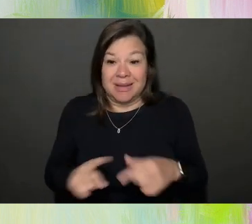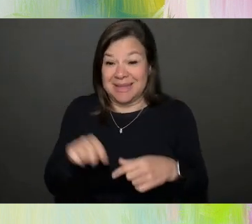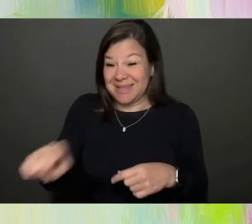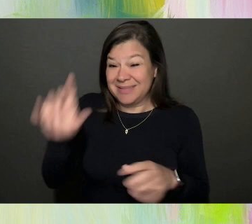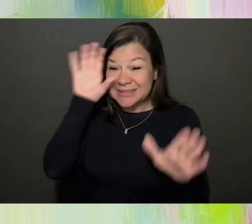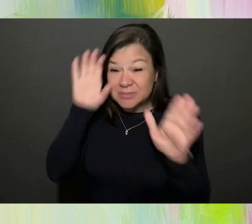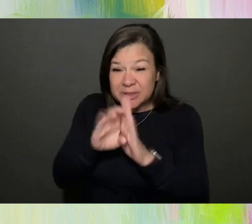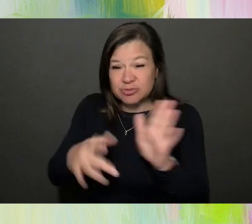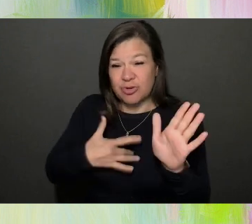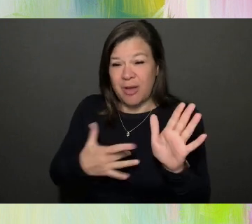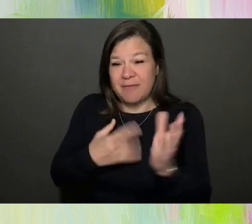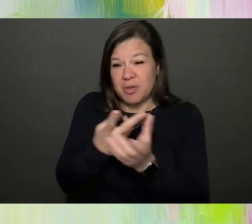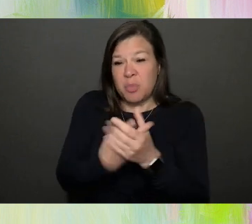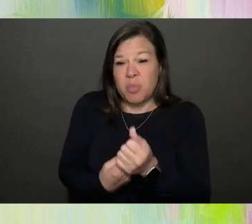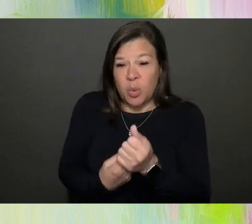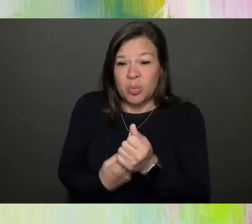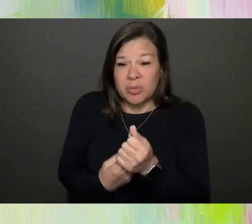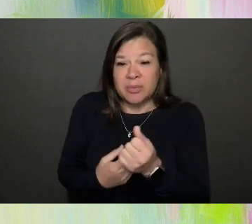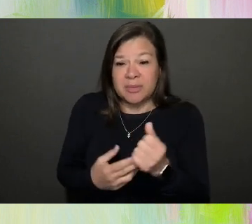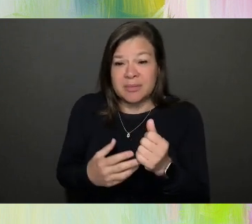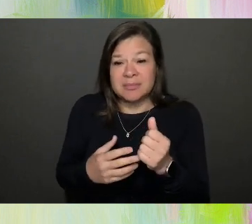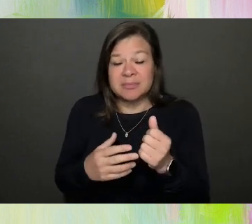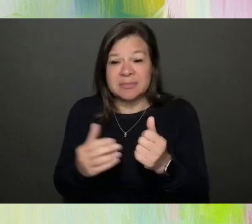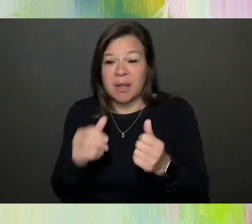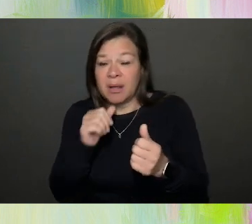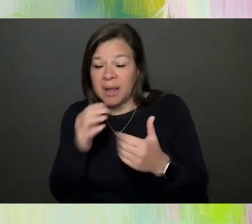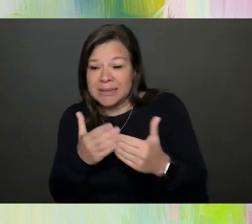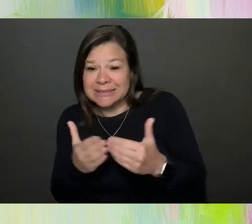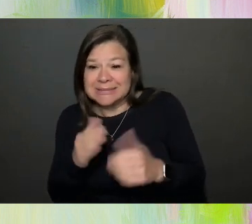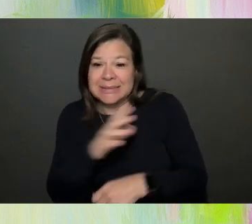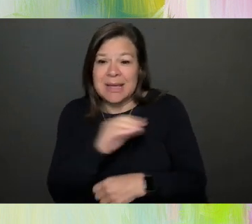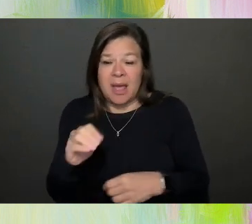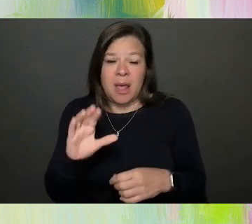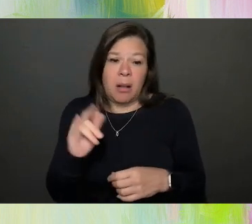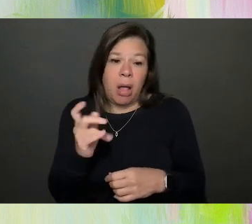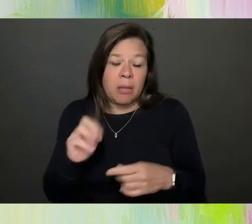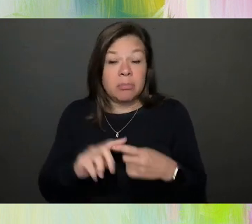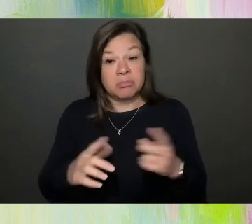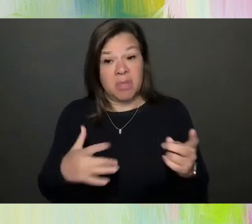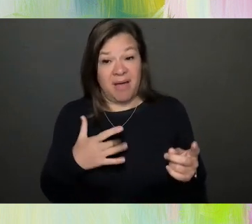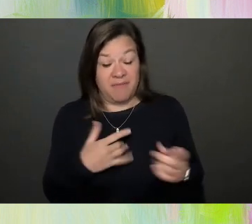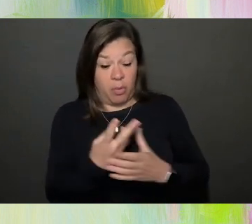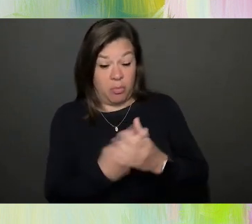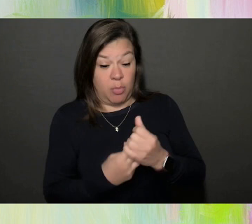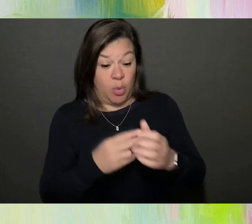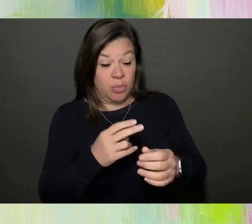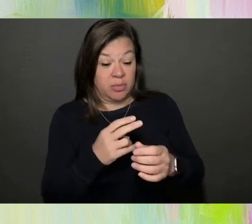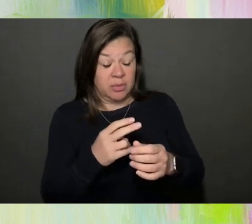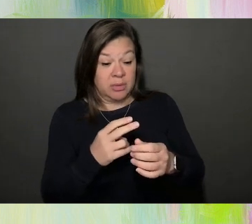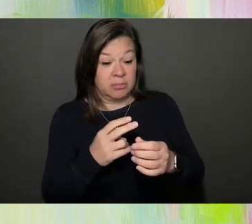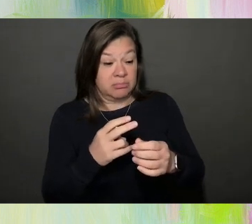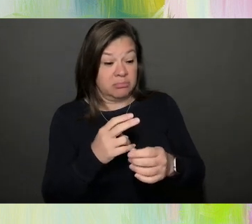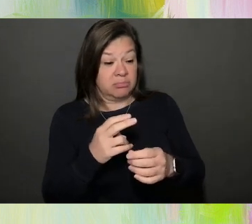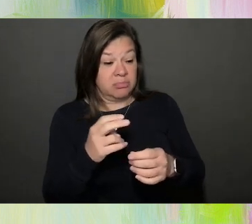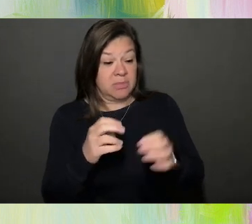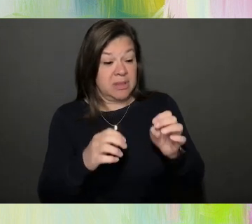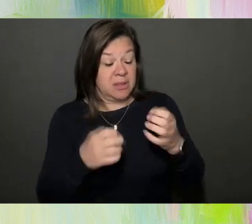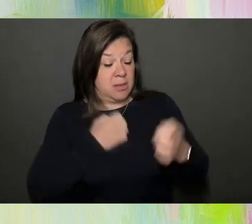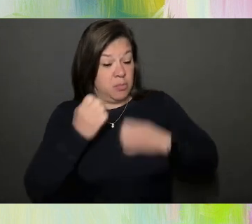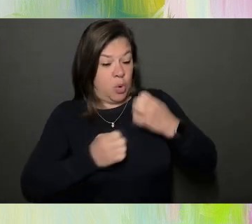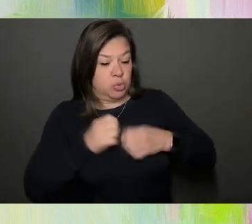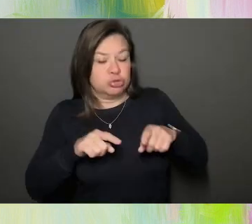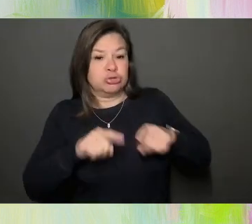uneasy and calm. I've felt both emotions throughout the past year. The anxiety has been